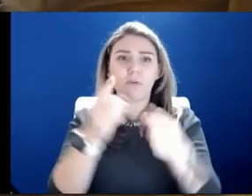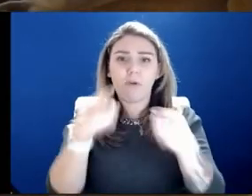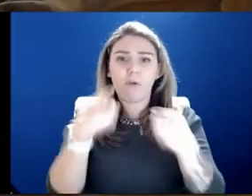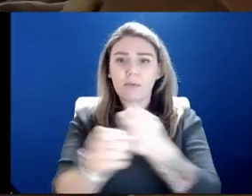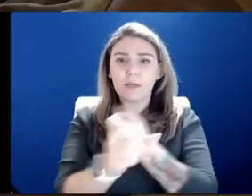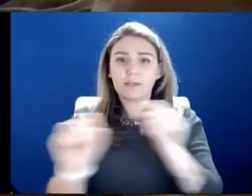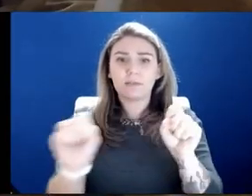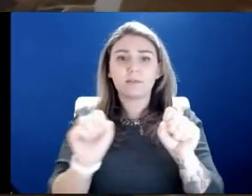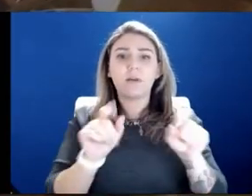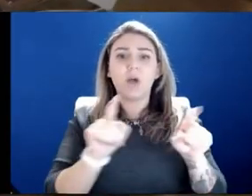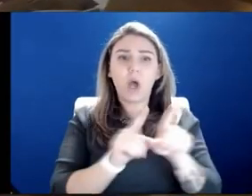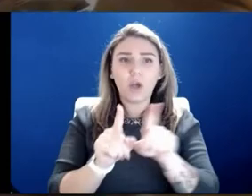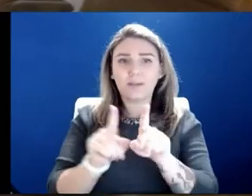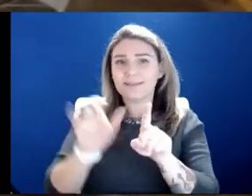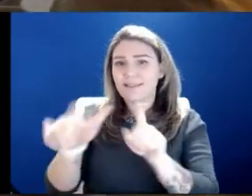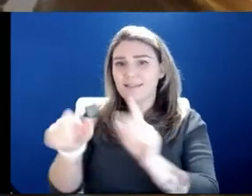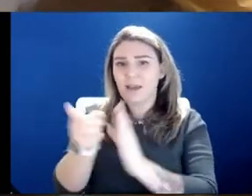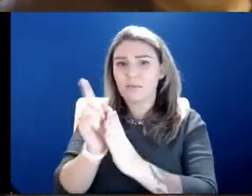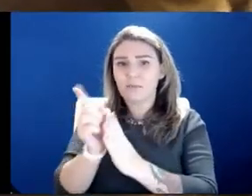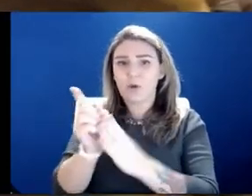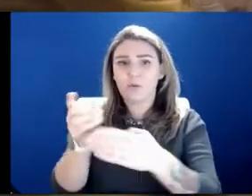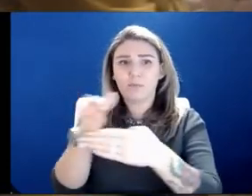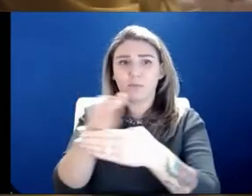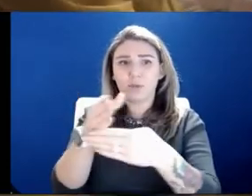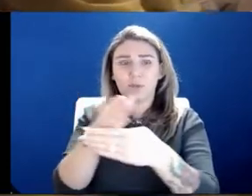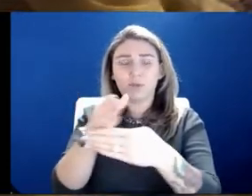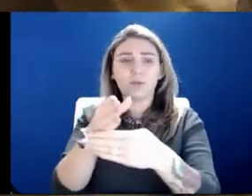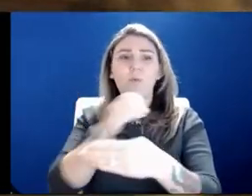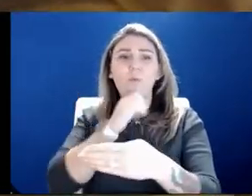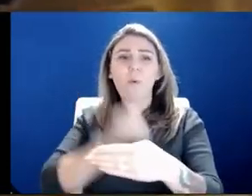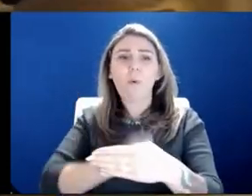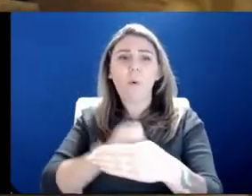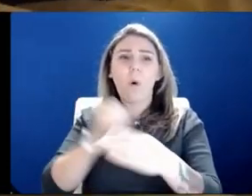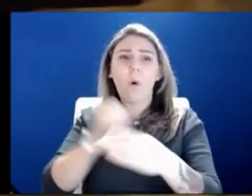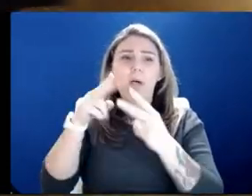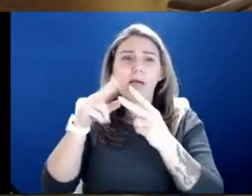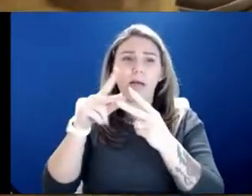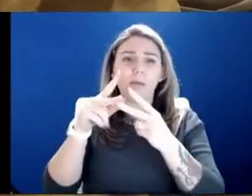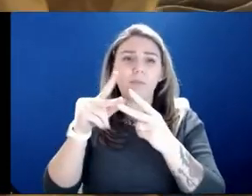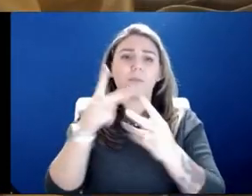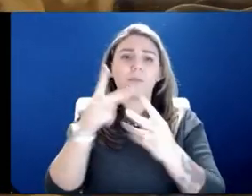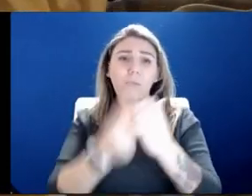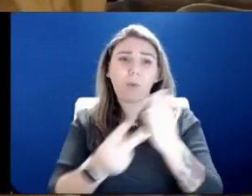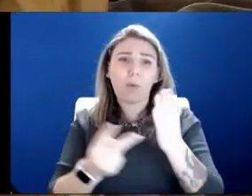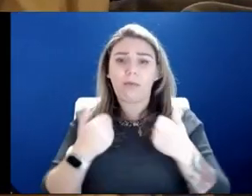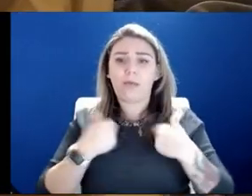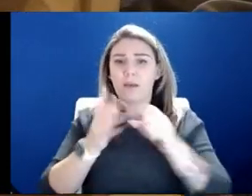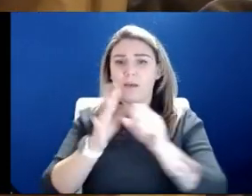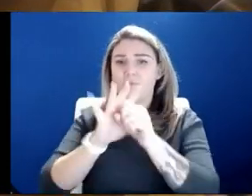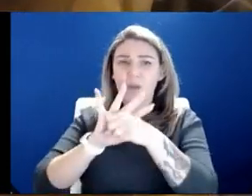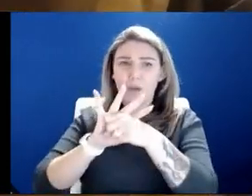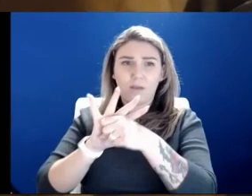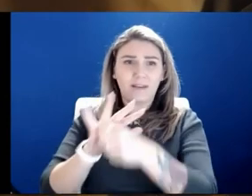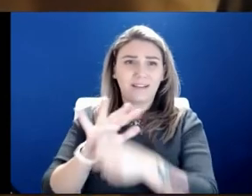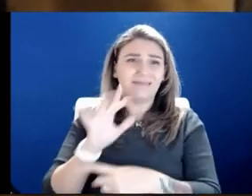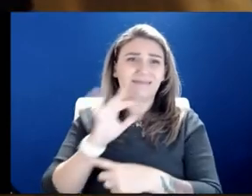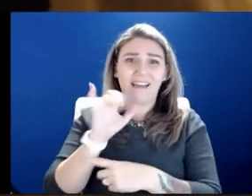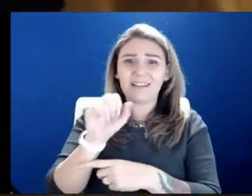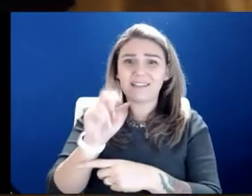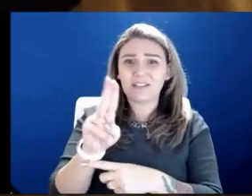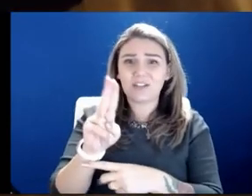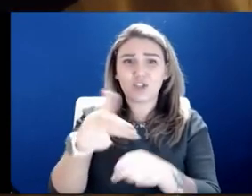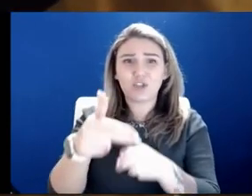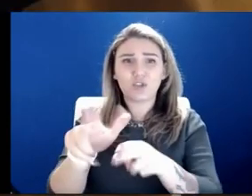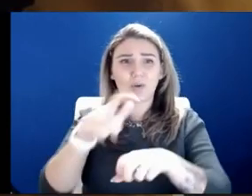this moment between an older couple, both in the ICU unit with COVID. The staff allowed them a short time together